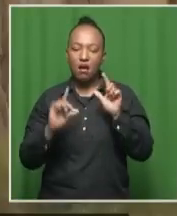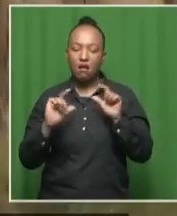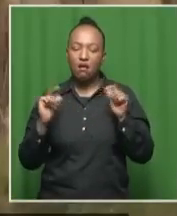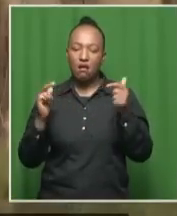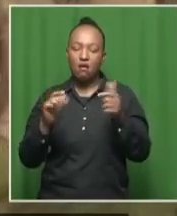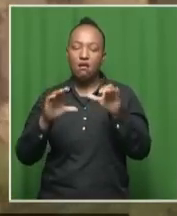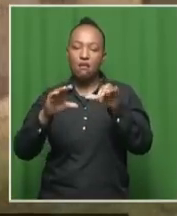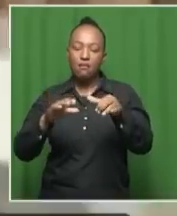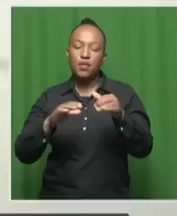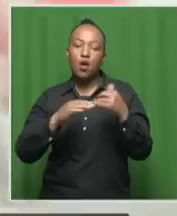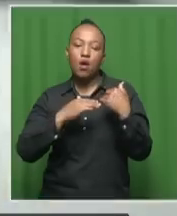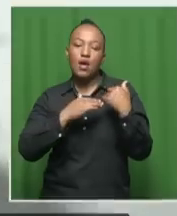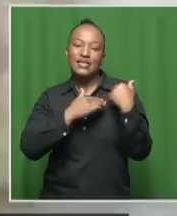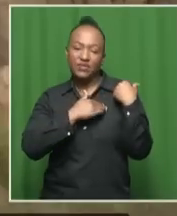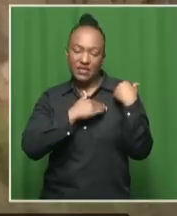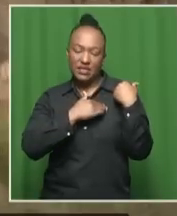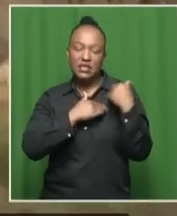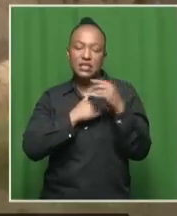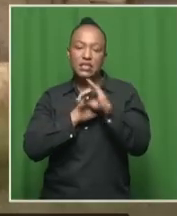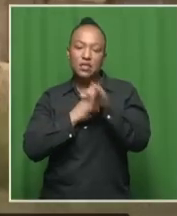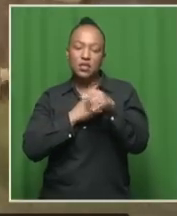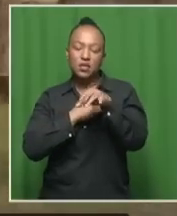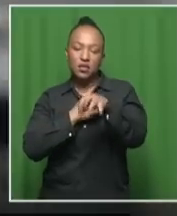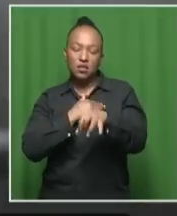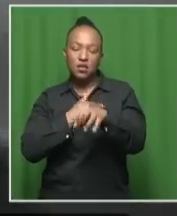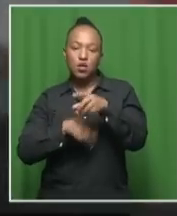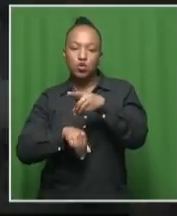Safety in Johannesburg, Dr.